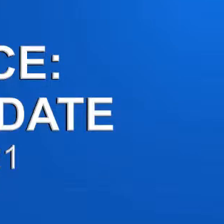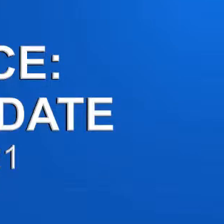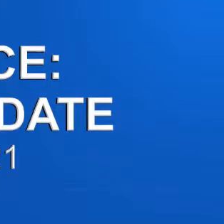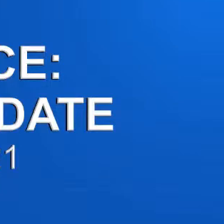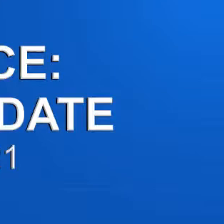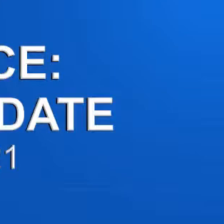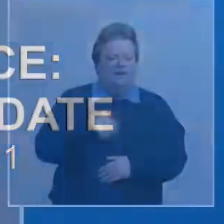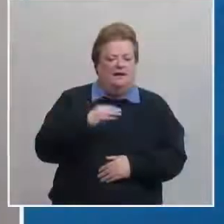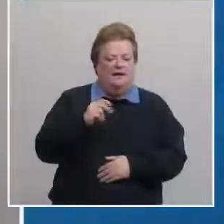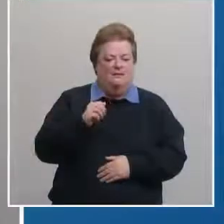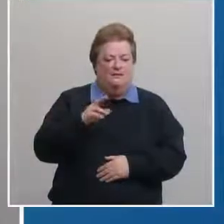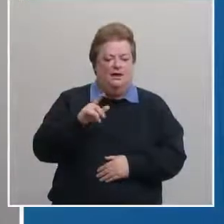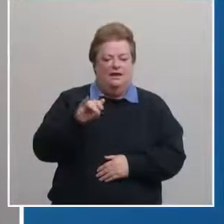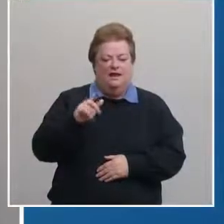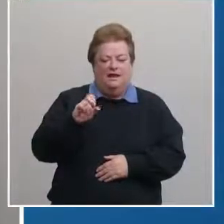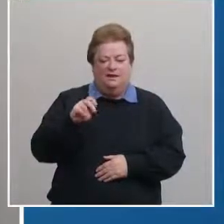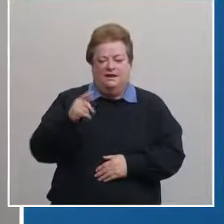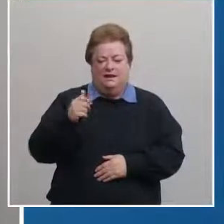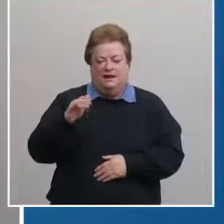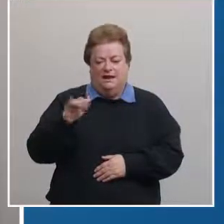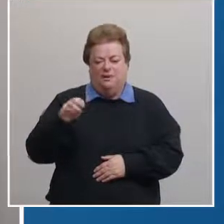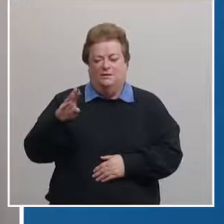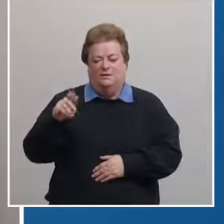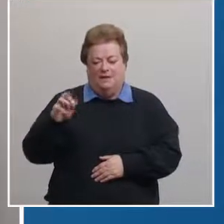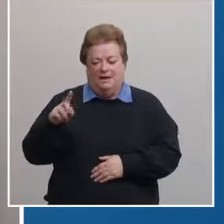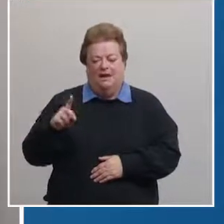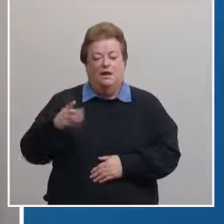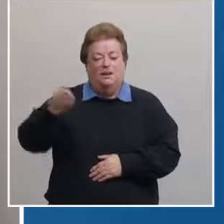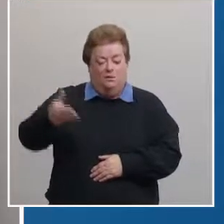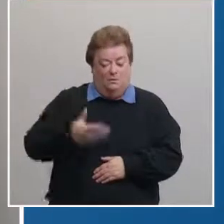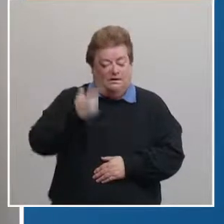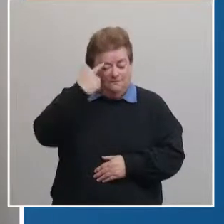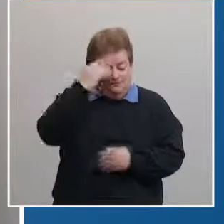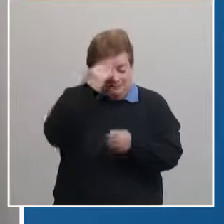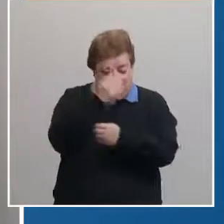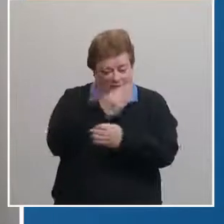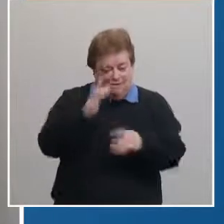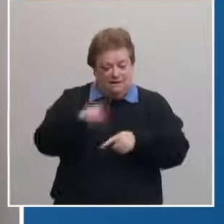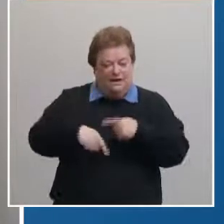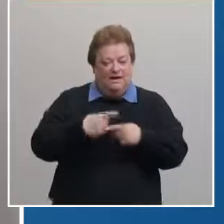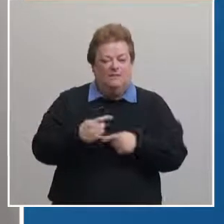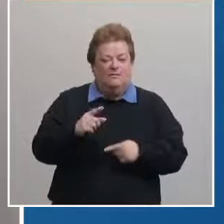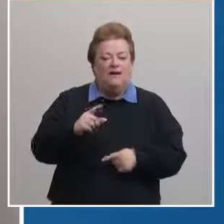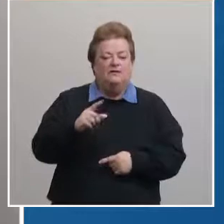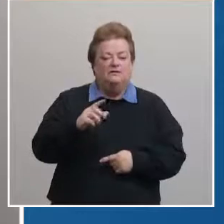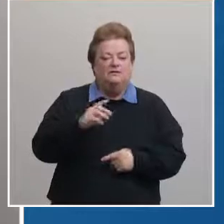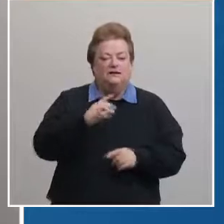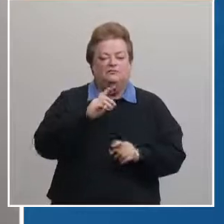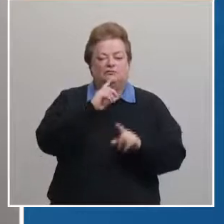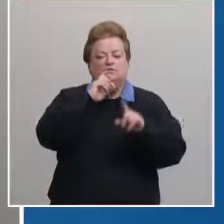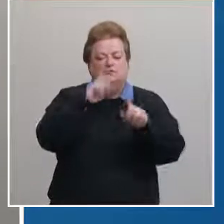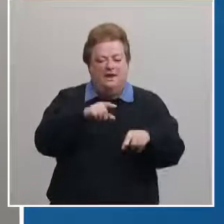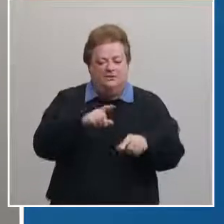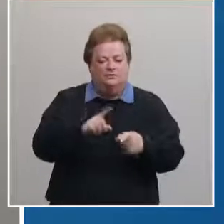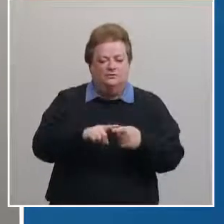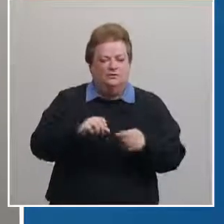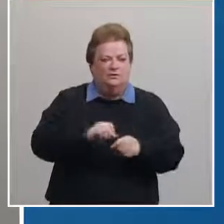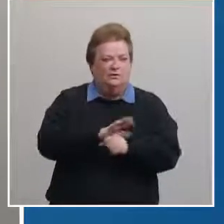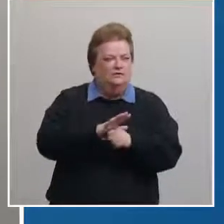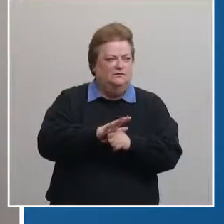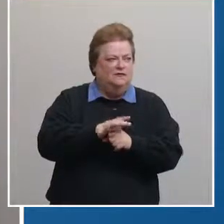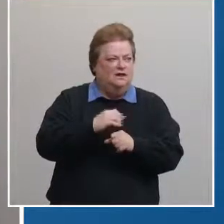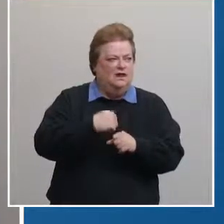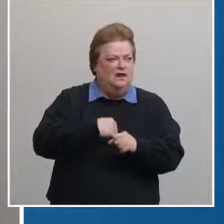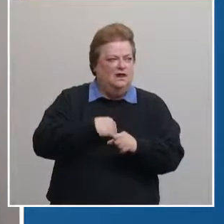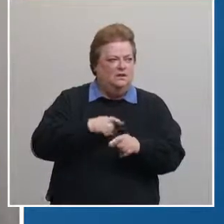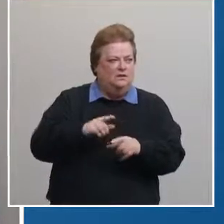I'm Mayor Leary and Gaylor Baird and welcome to this community briefing on Lincoln and Lancaster County's pandemic response efforts and I'll just pause for